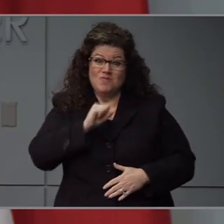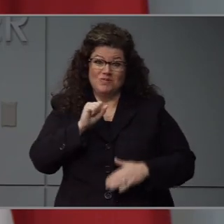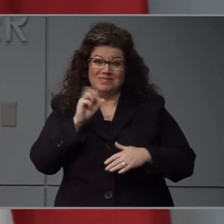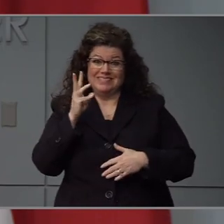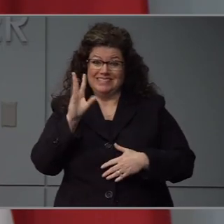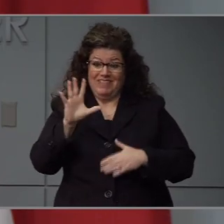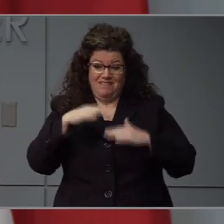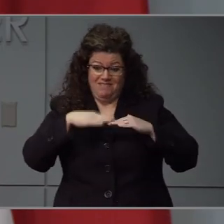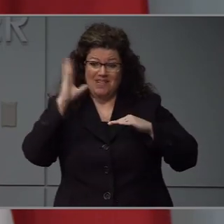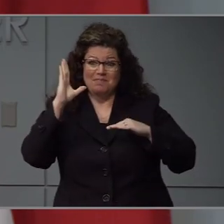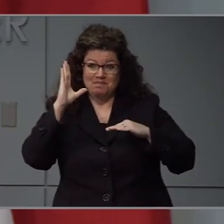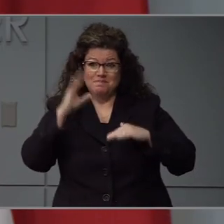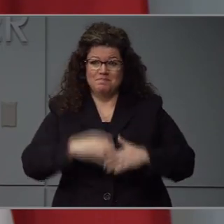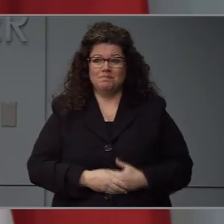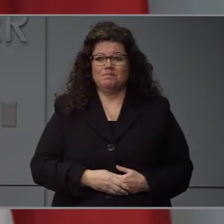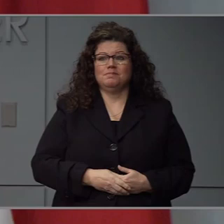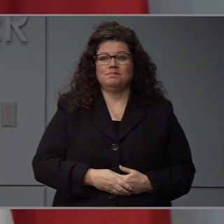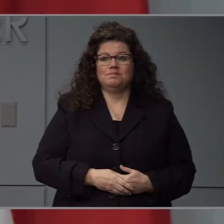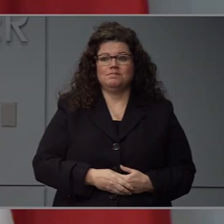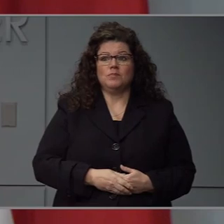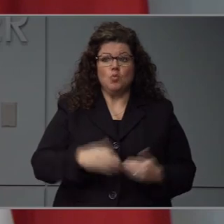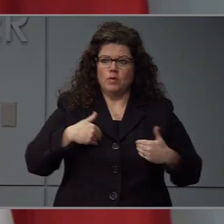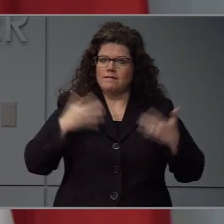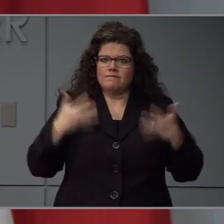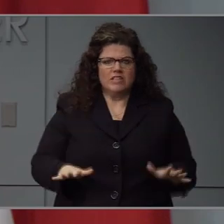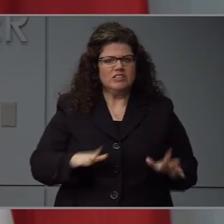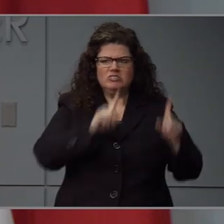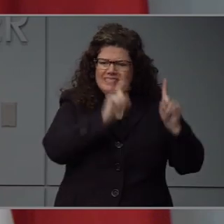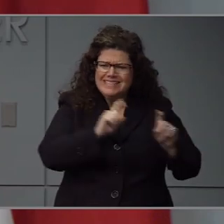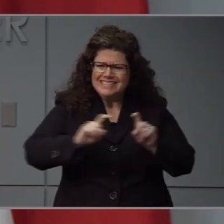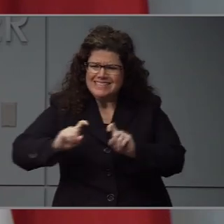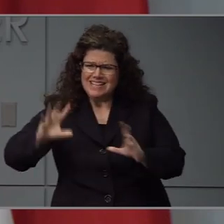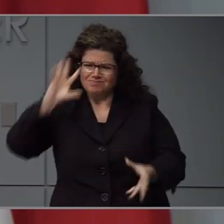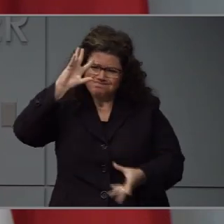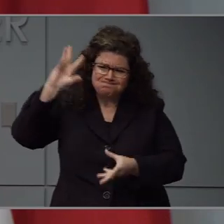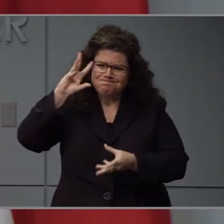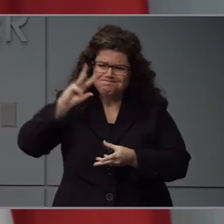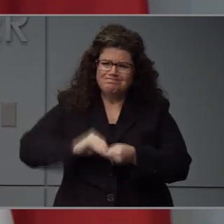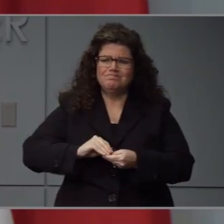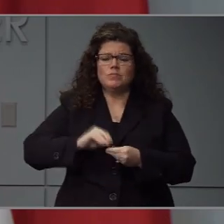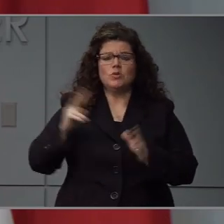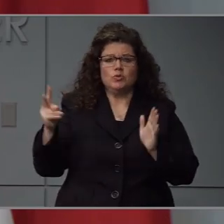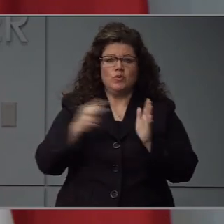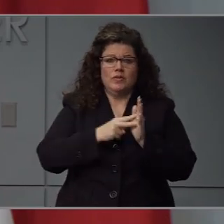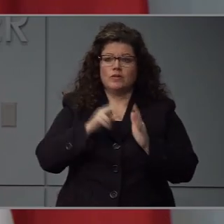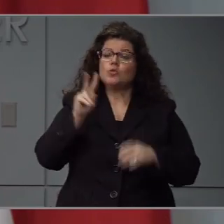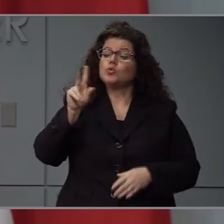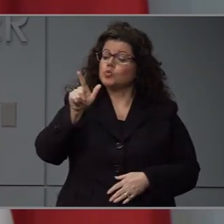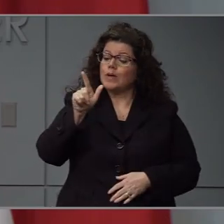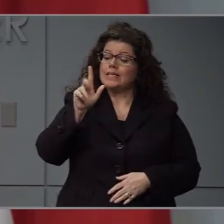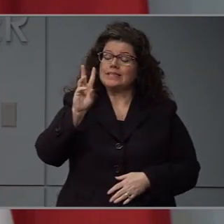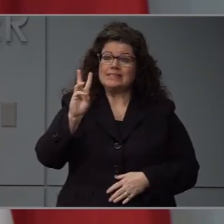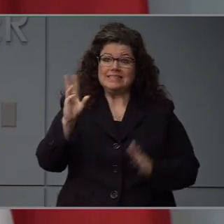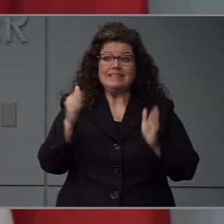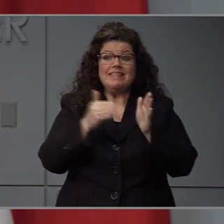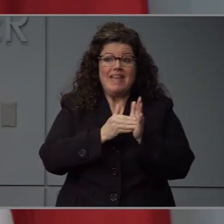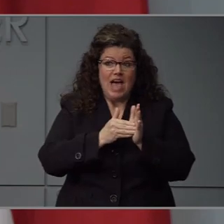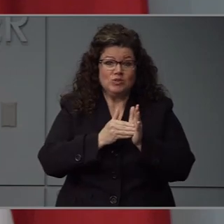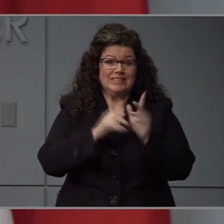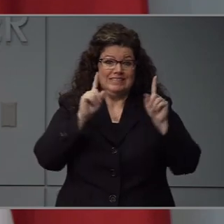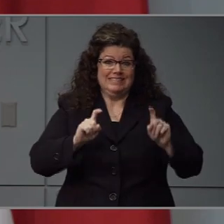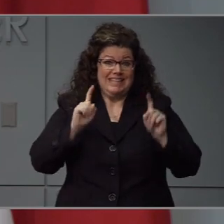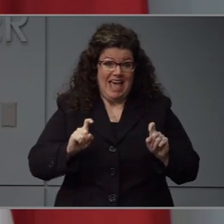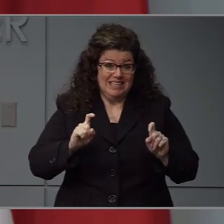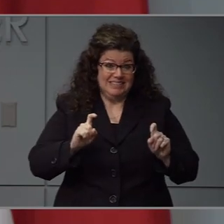than 26,000 tests have been completed across the many labs that are reporting to us.